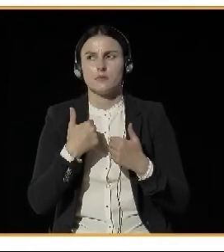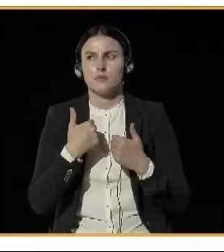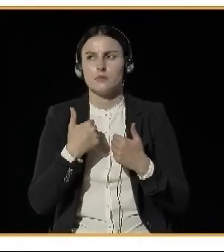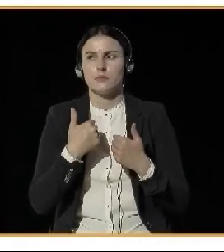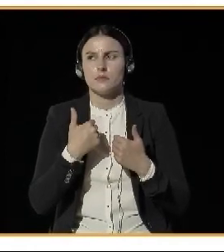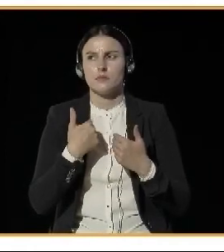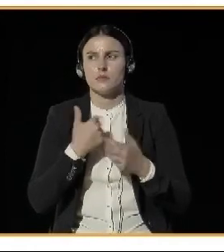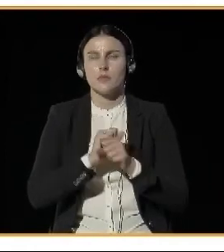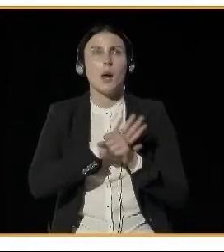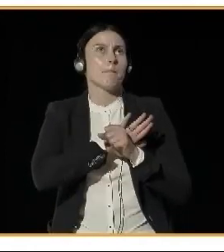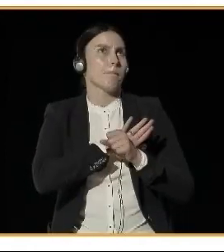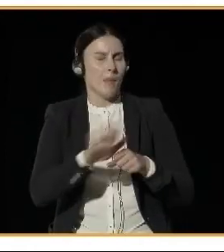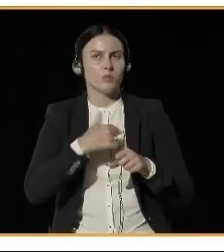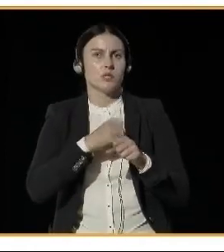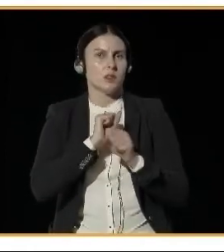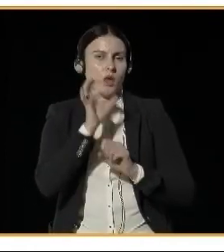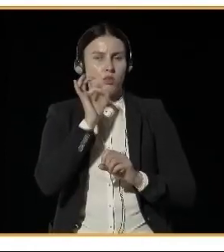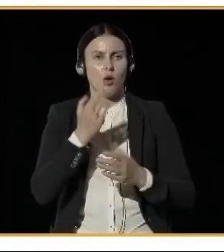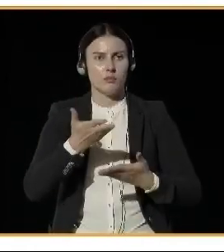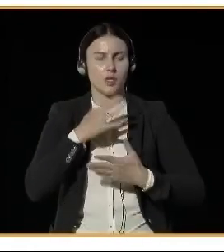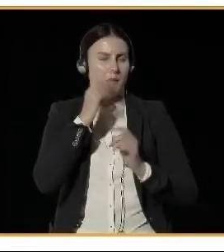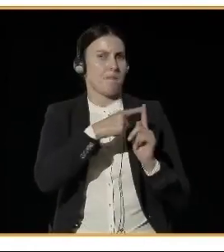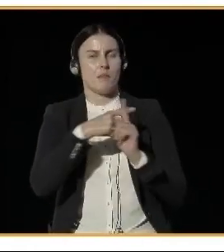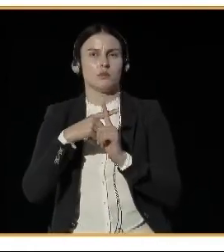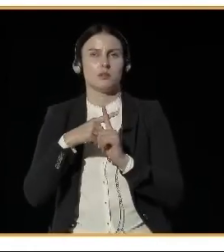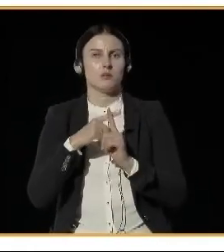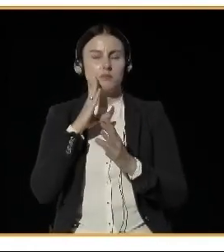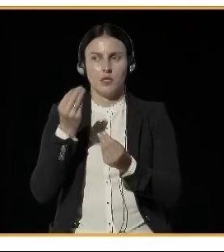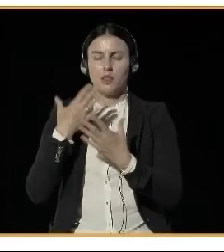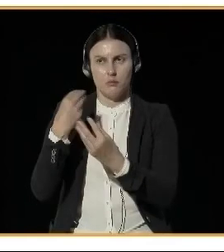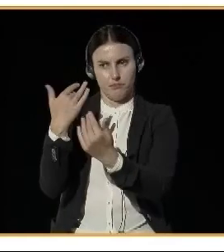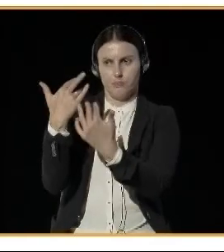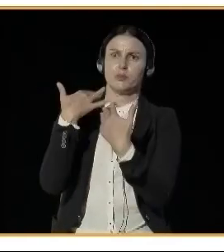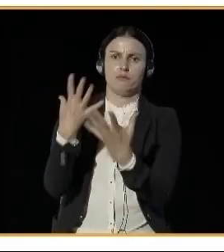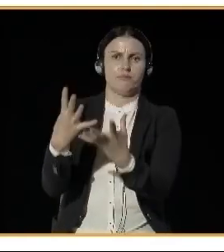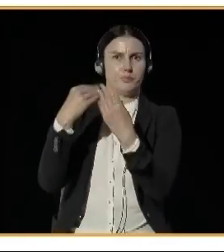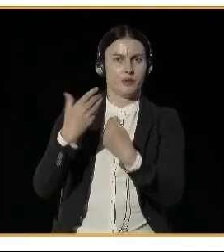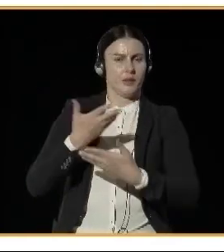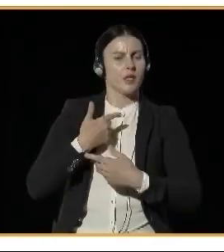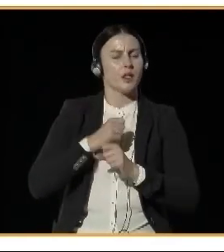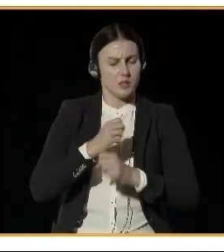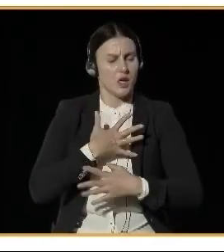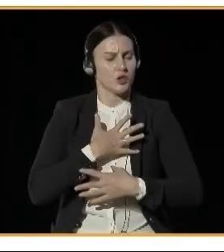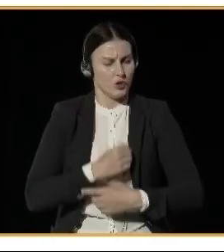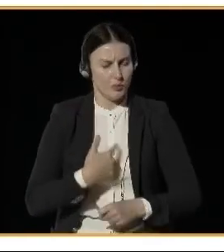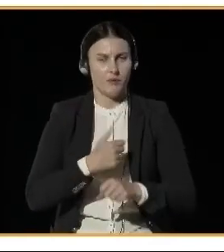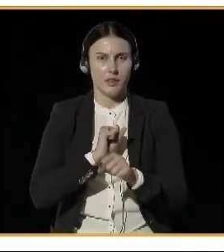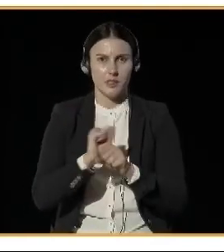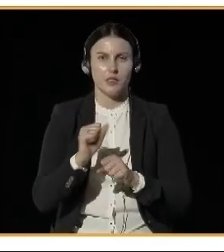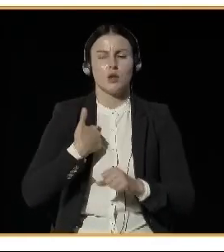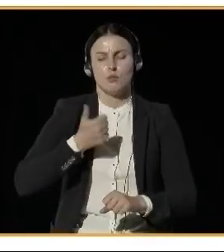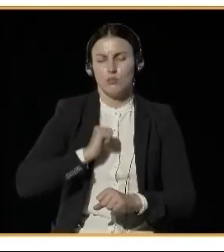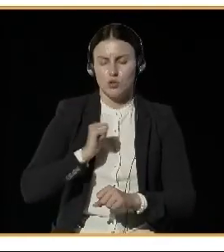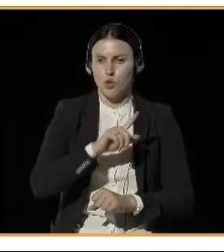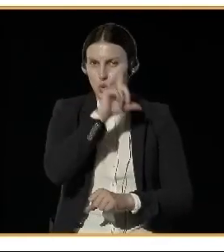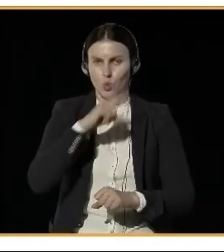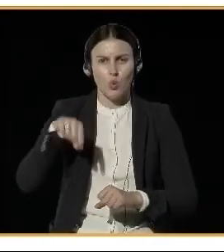inspiration, I would say. And I am a patient person. So, yes, I'm going to wait. It's a very tricky thing that all of you mentioned that it takes time. It's